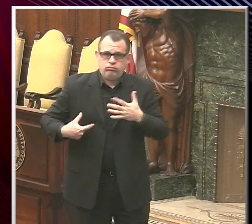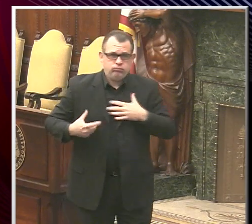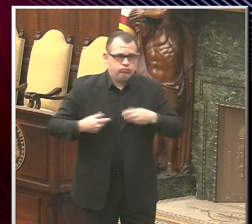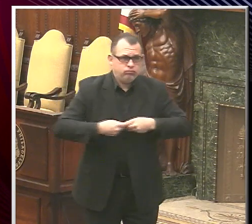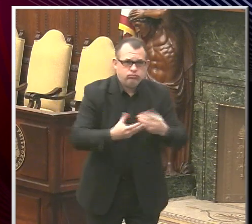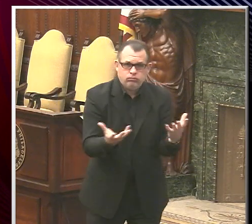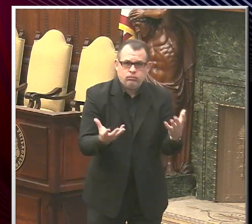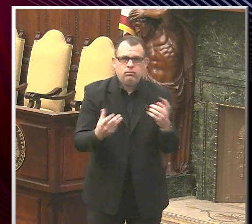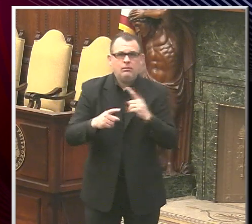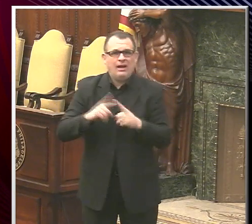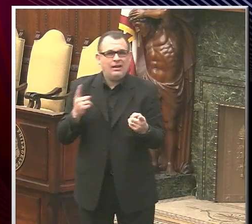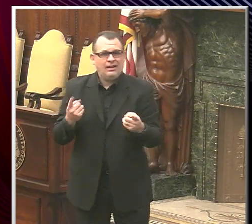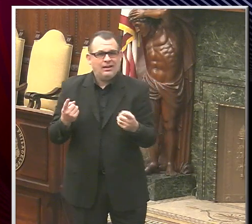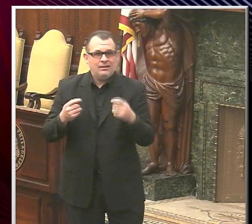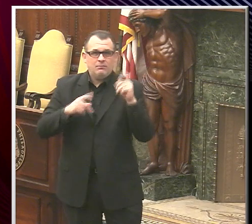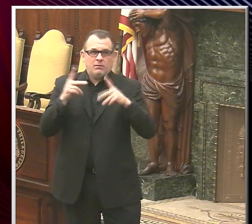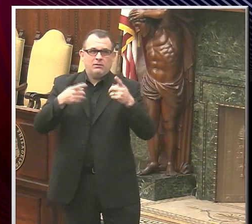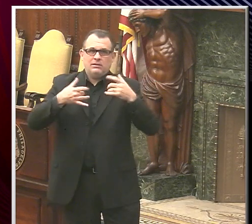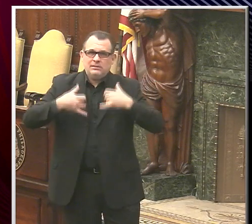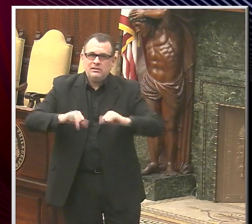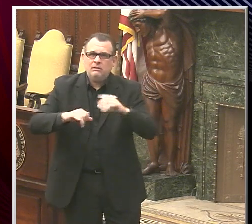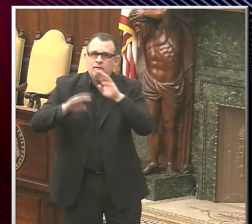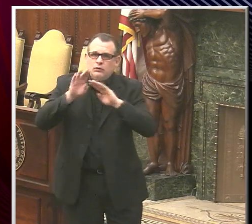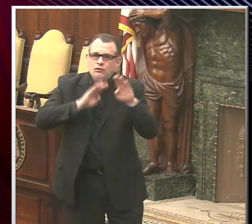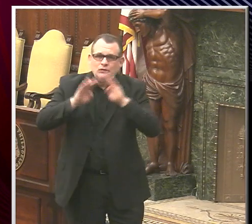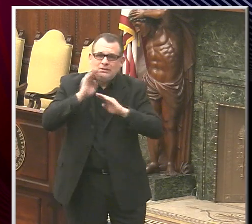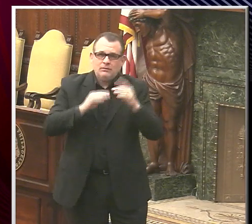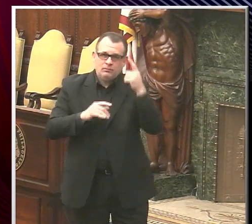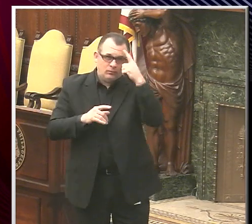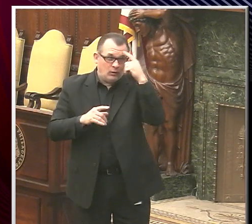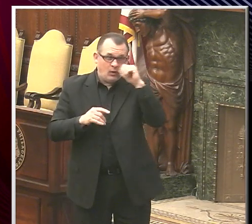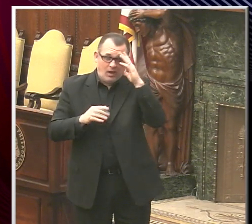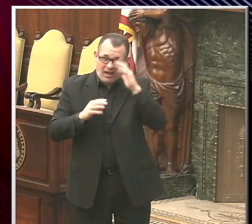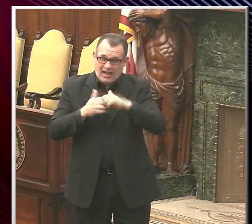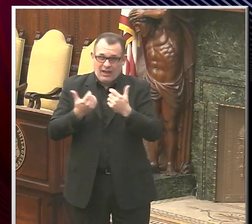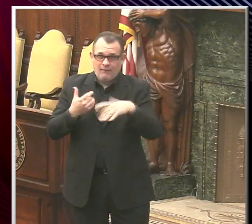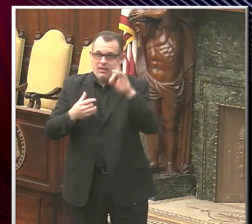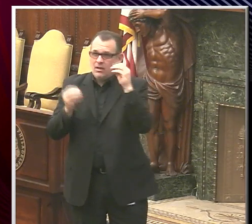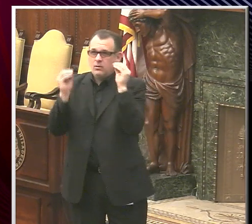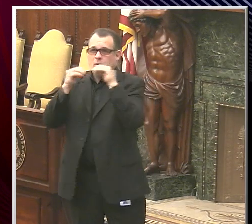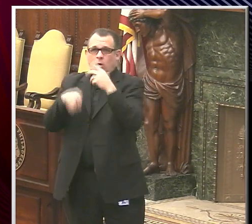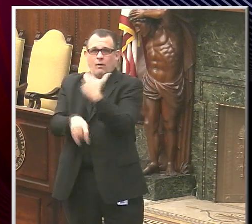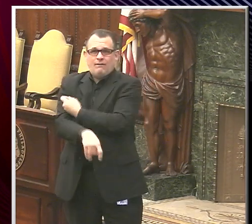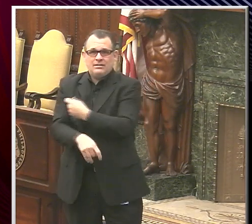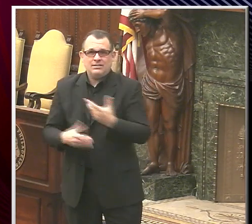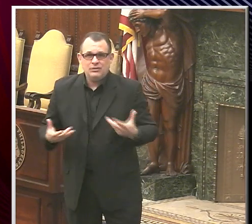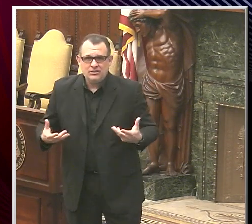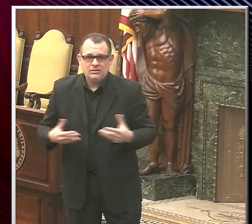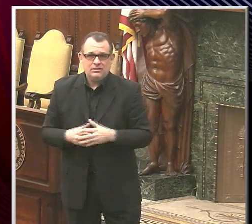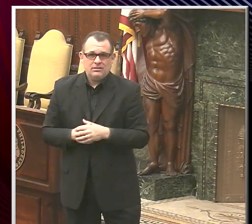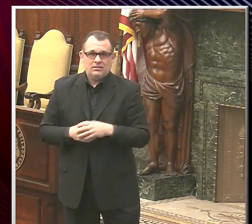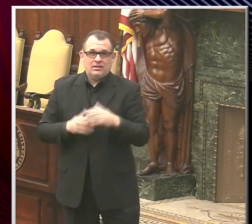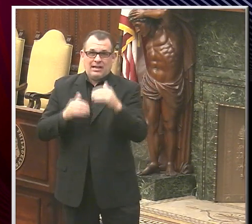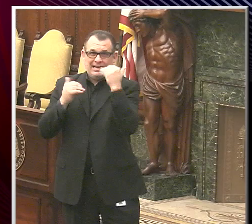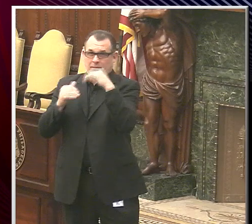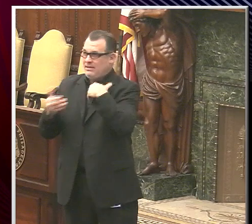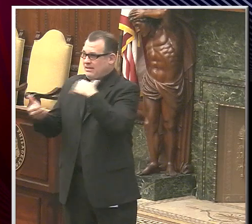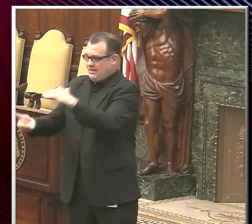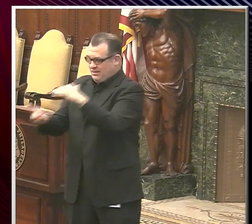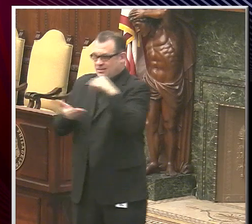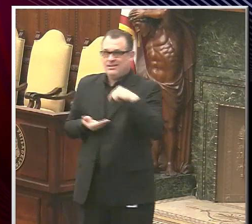know that many people continue to be frustrated, but they can't find a way to get it. Because of the limits on doses and because there are vaccination capacity,